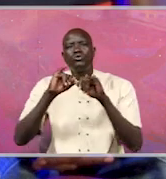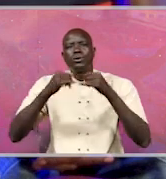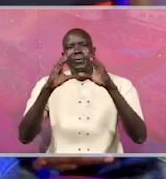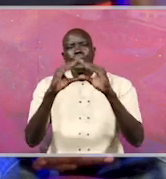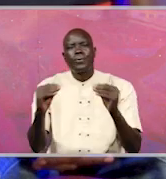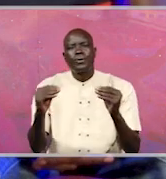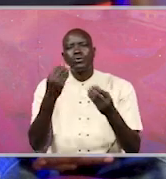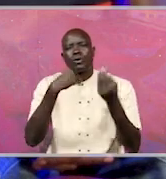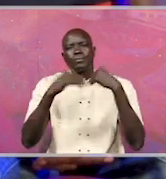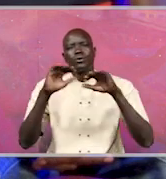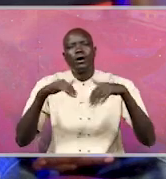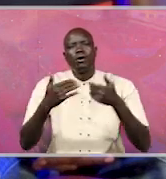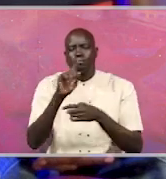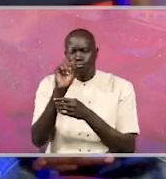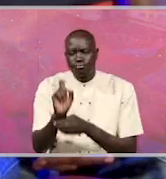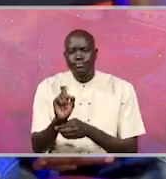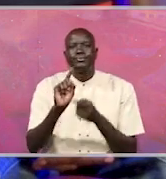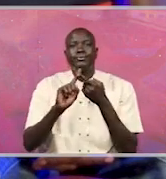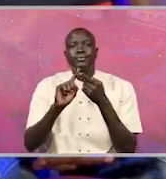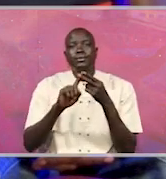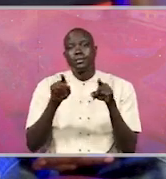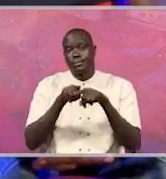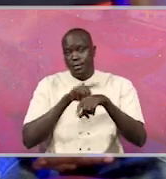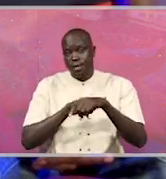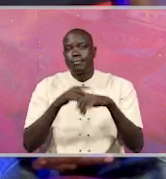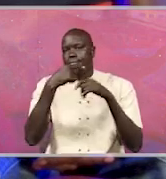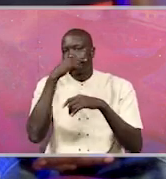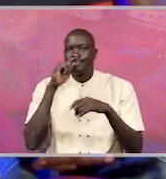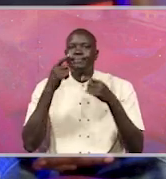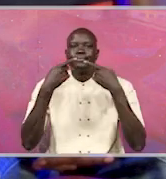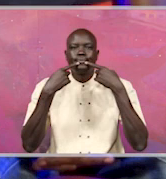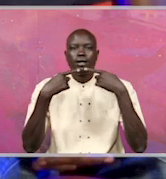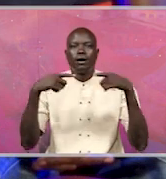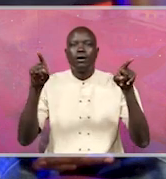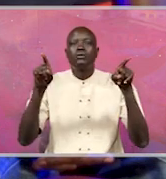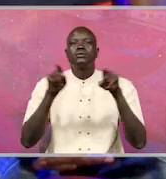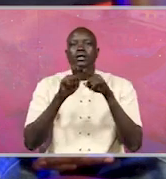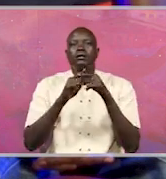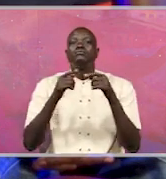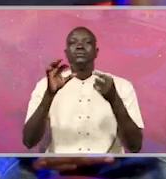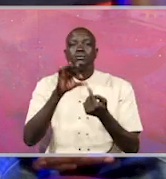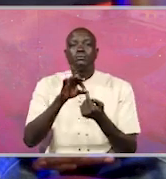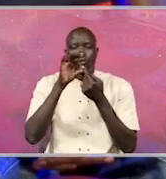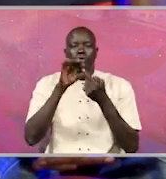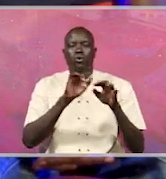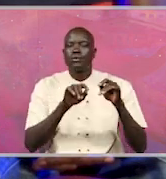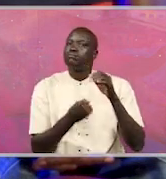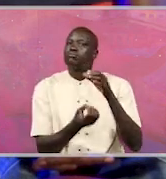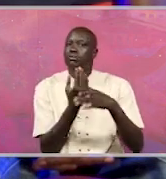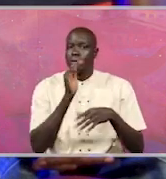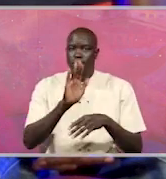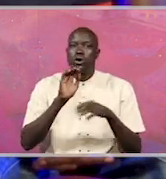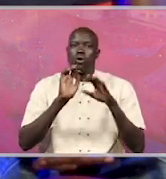against corruption. He also announced the creation of an inspection unit at Statehouse to help in the fight